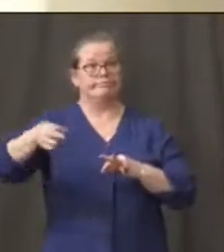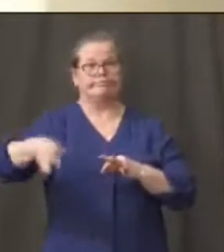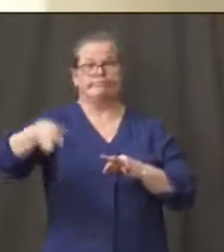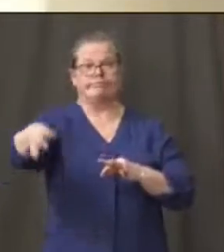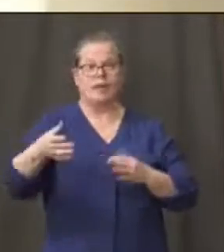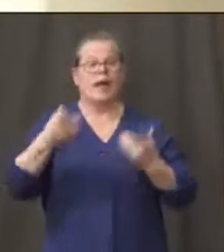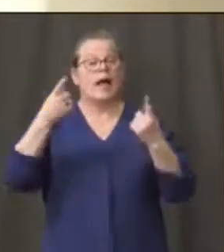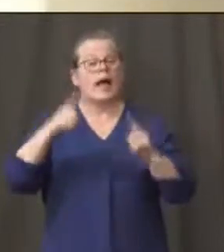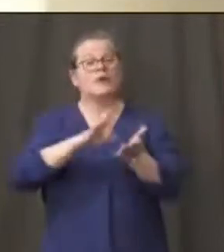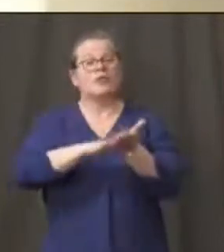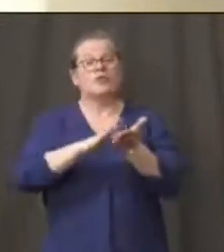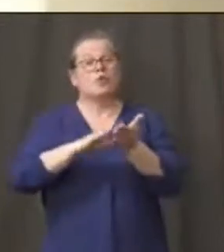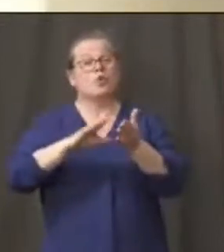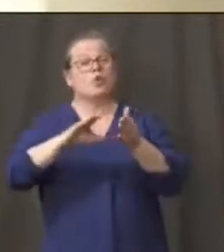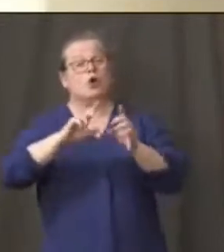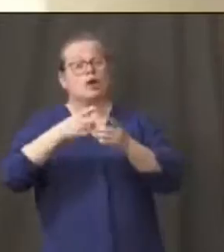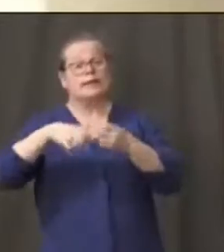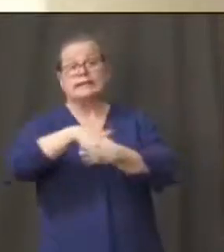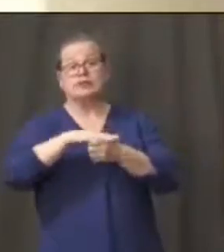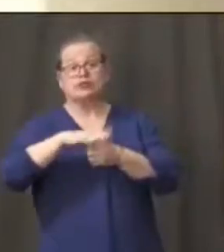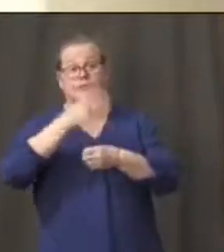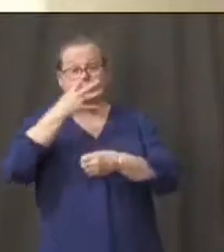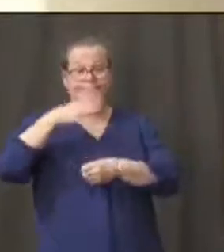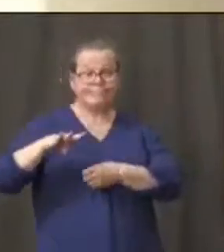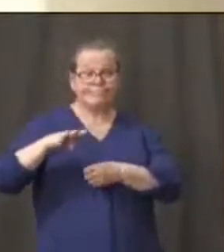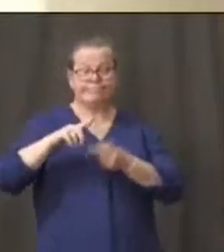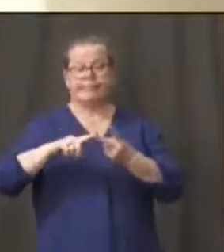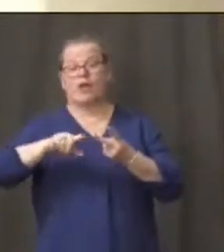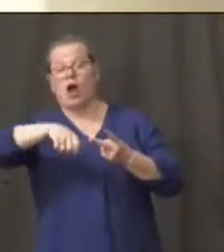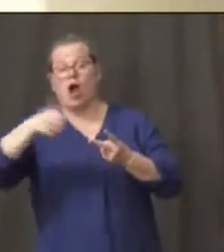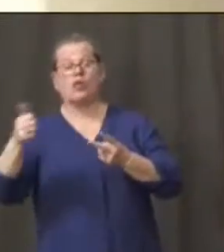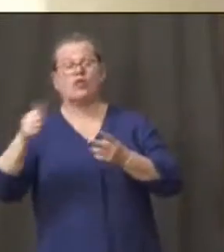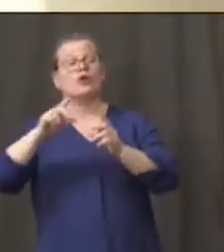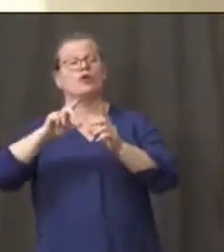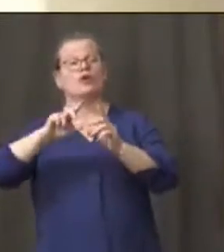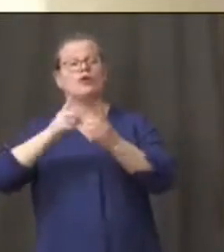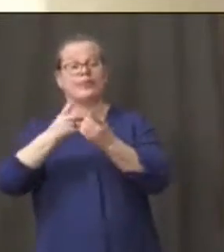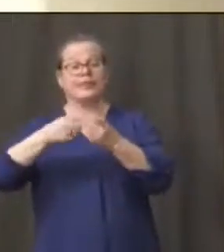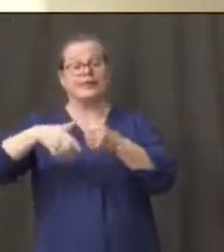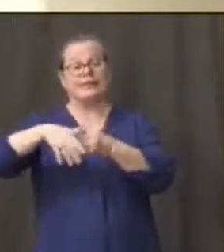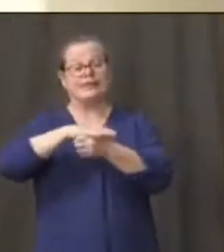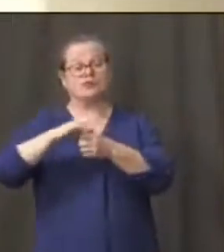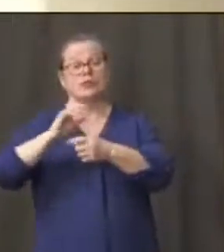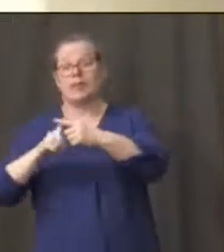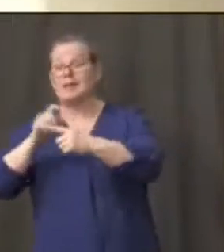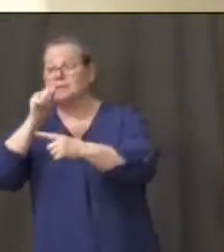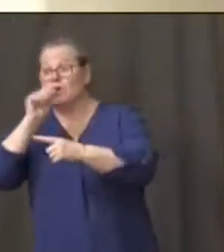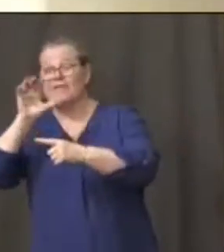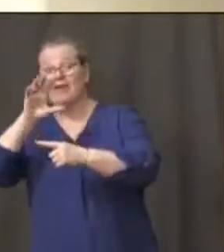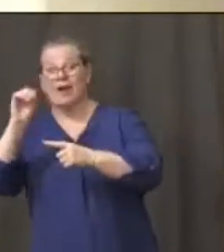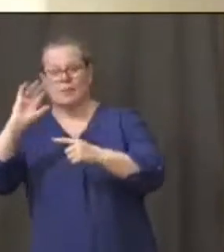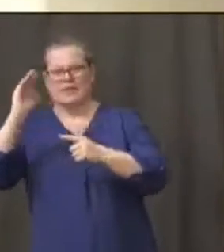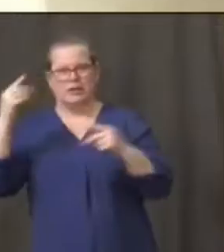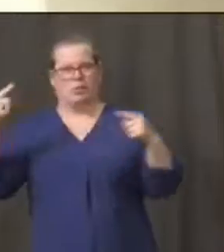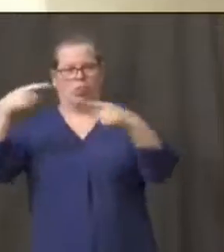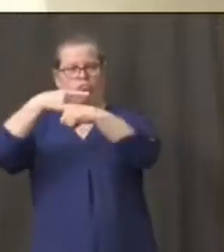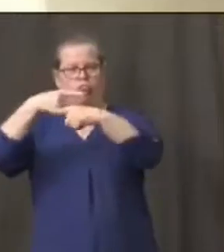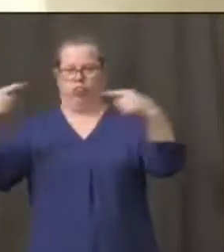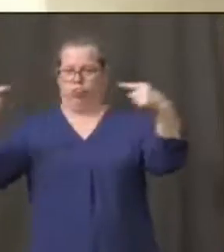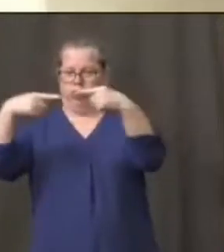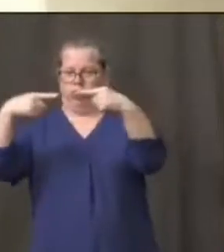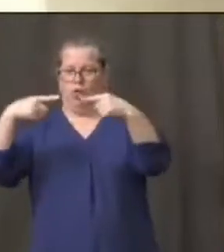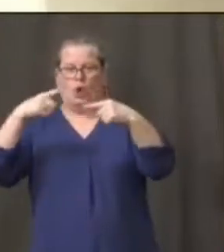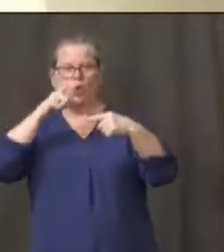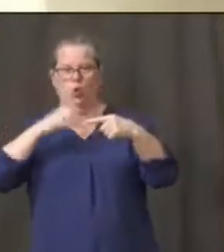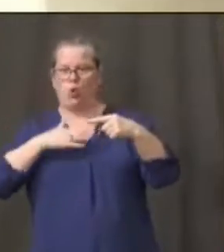engaging in other cases the district and the private company uh seem to be pointing fingers at each other about you know who's